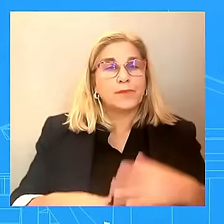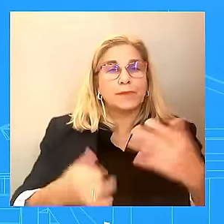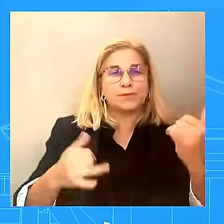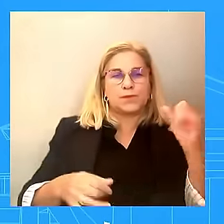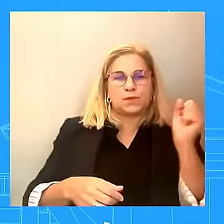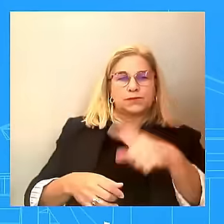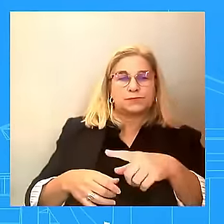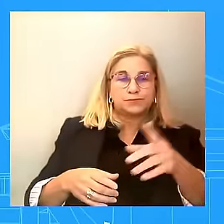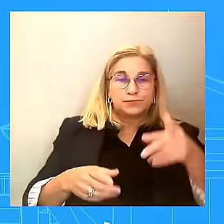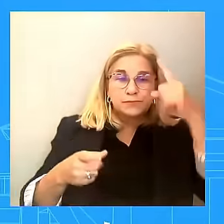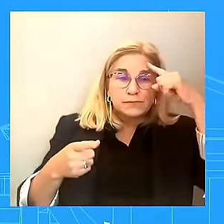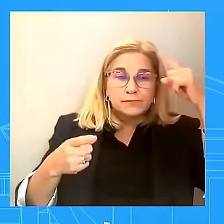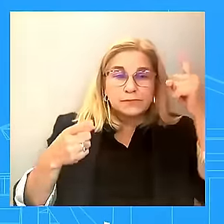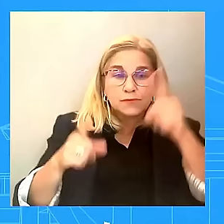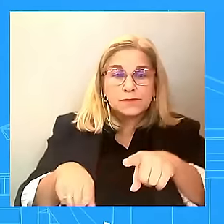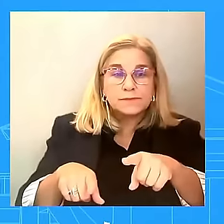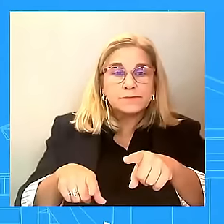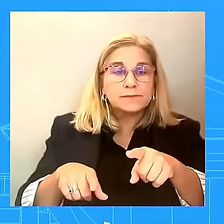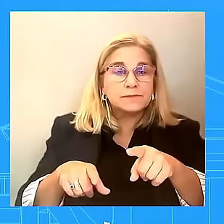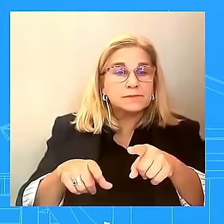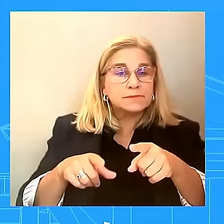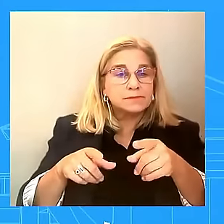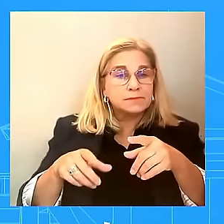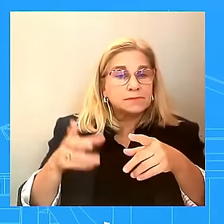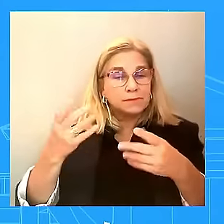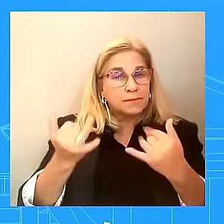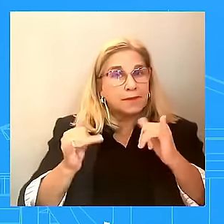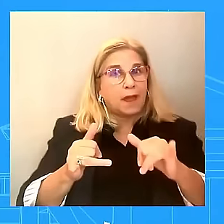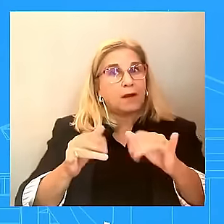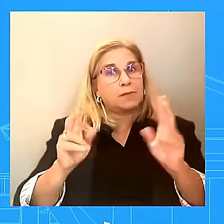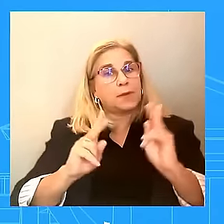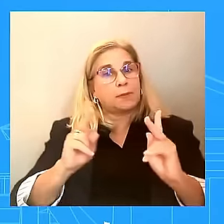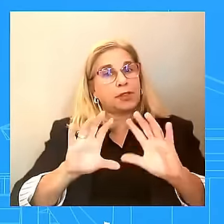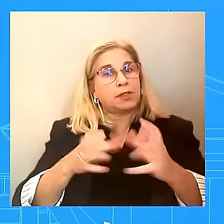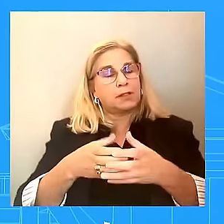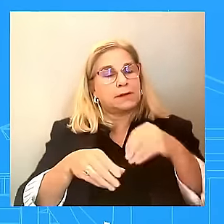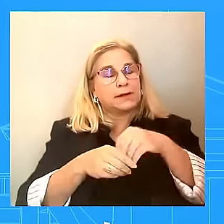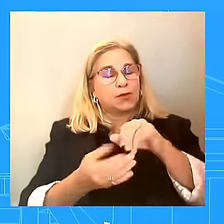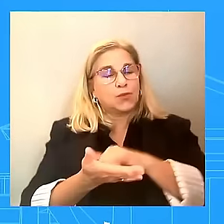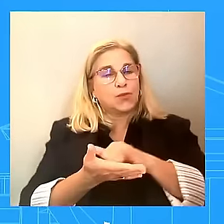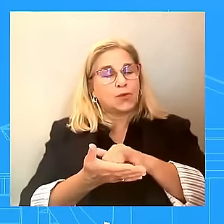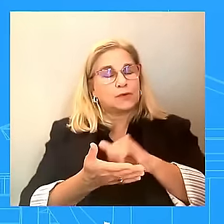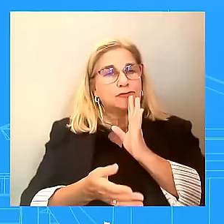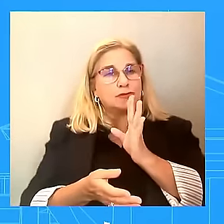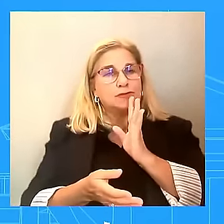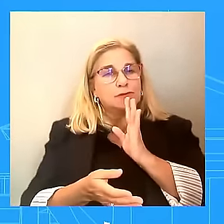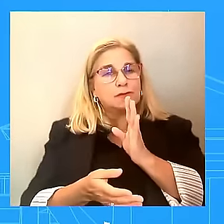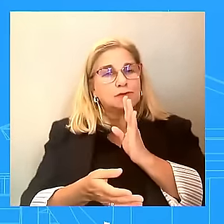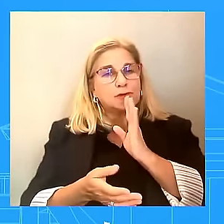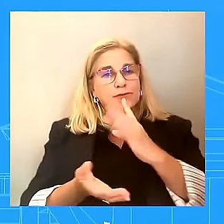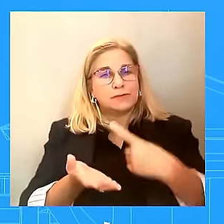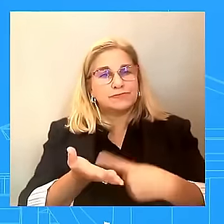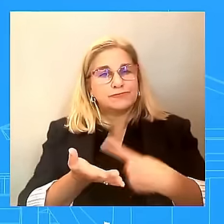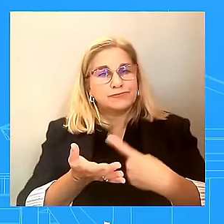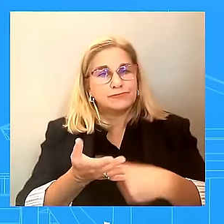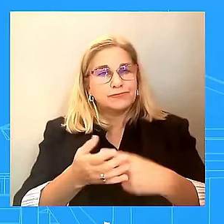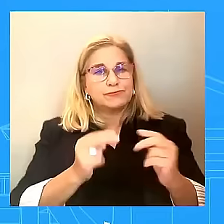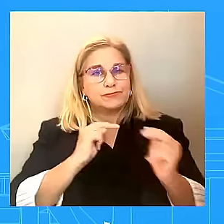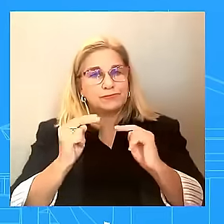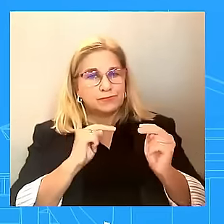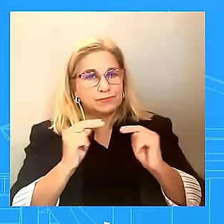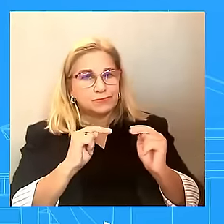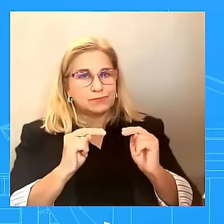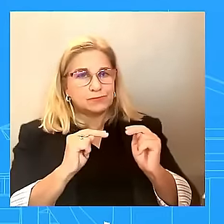currently having those discussions, currently negotiating or discussing this further in New York. And so I'm